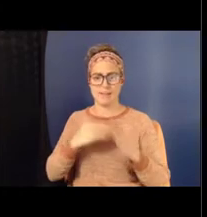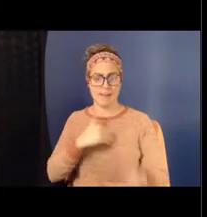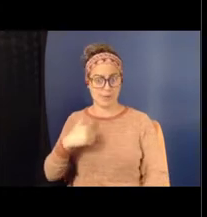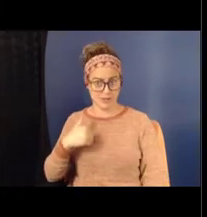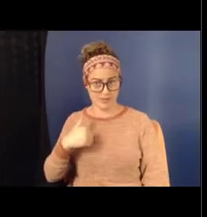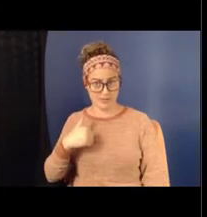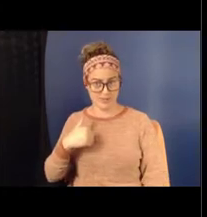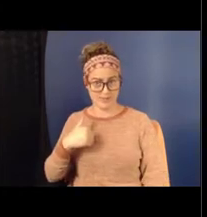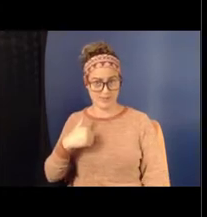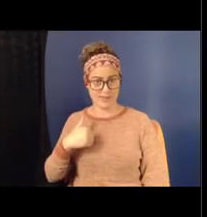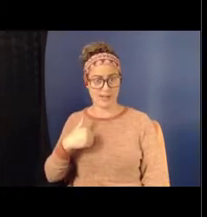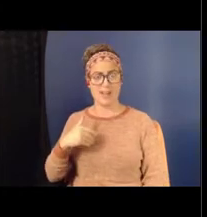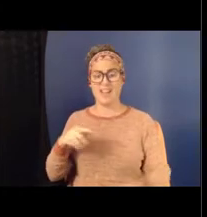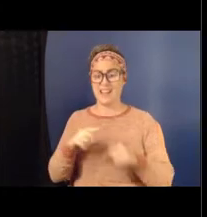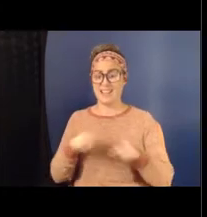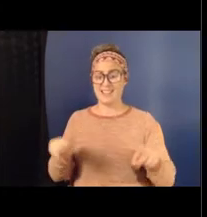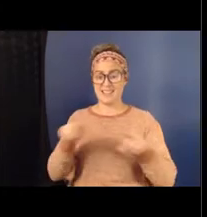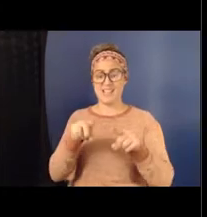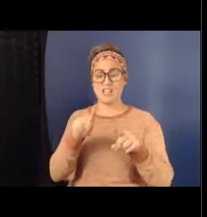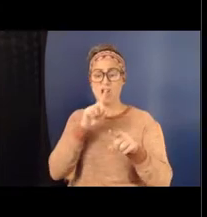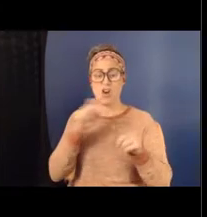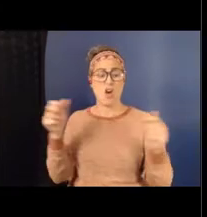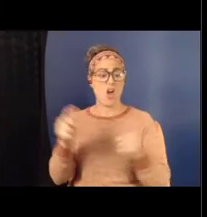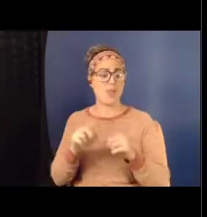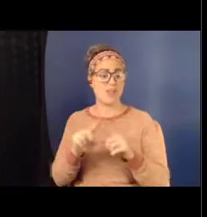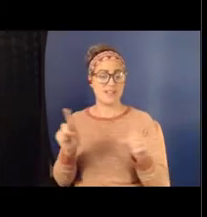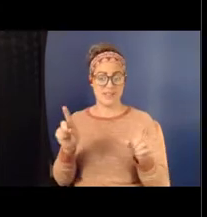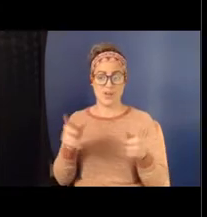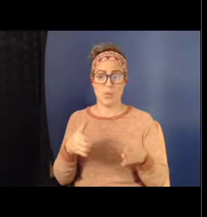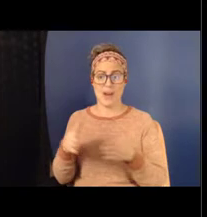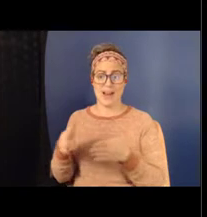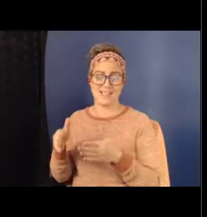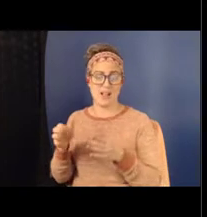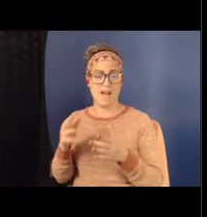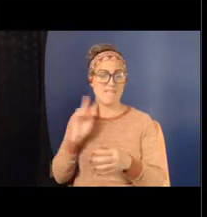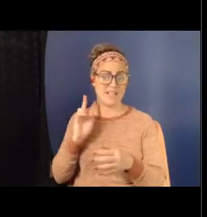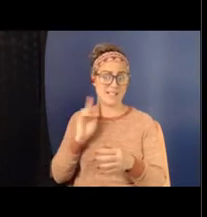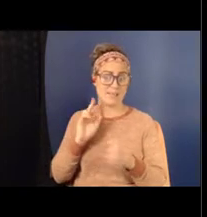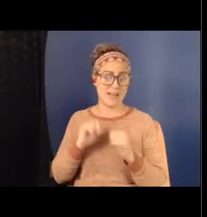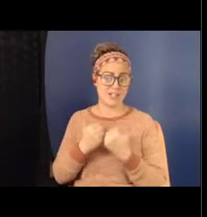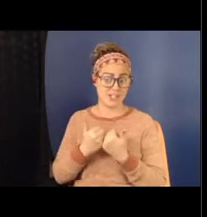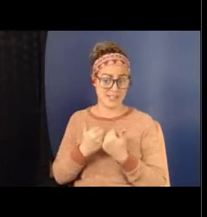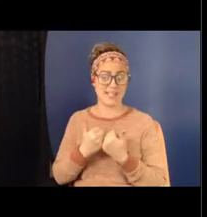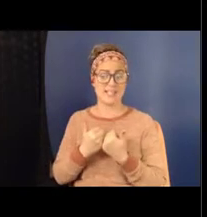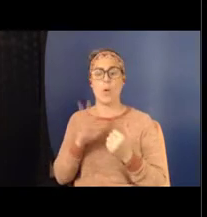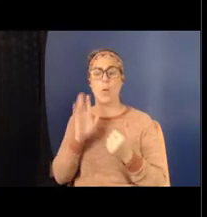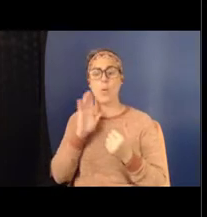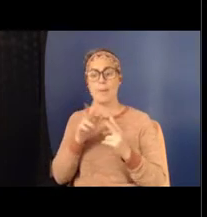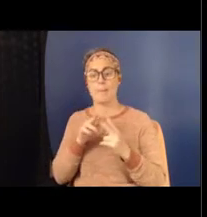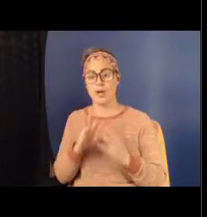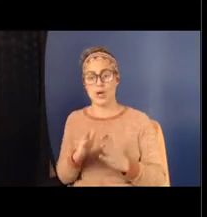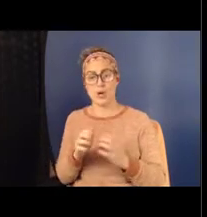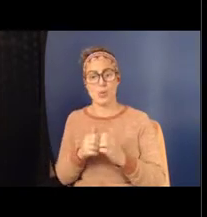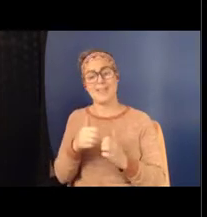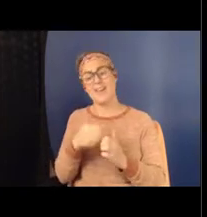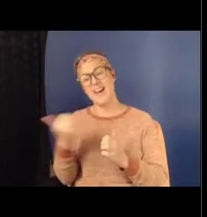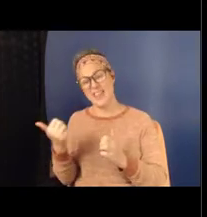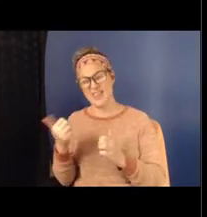all the different ways that our victim service agencies partner with other organizations,